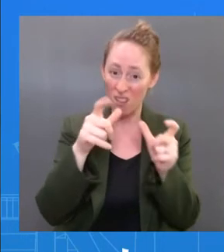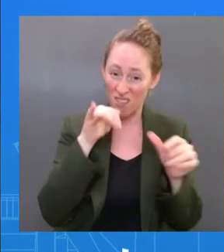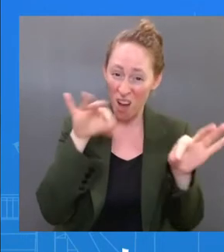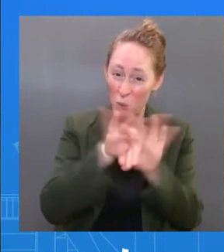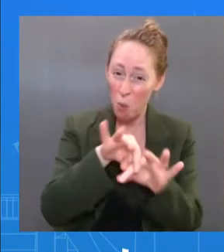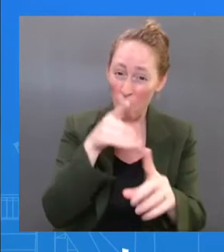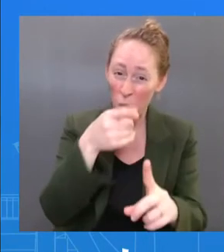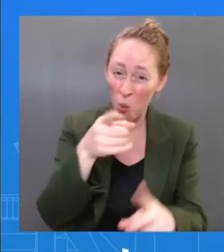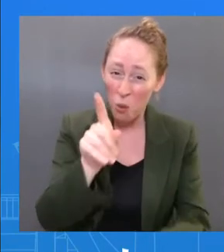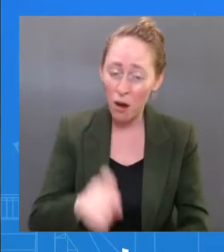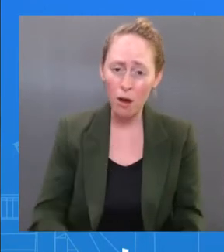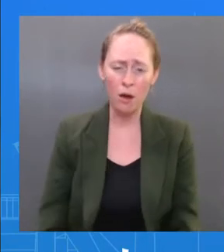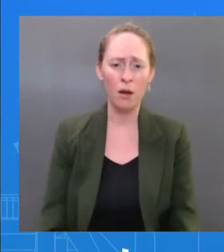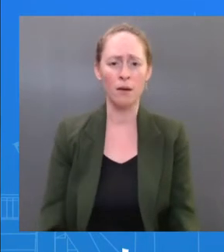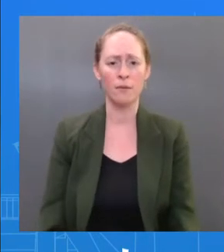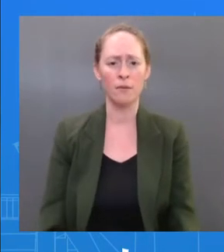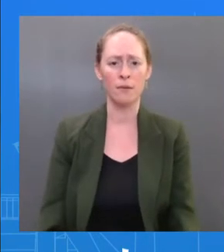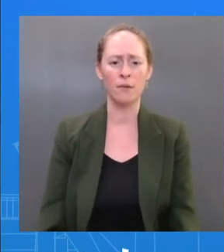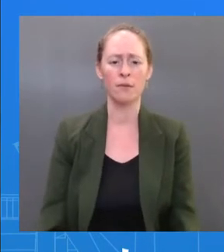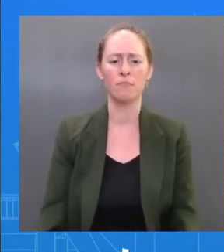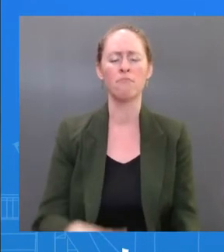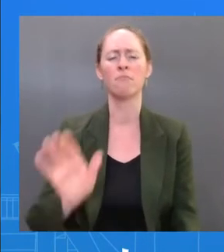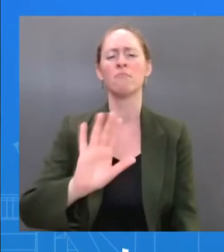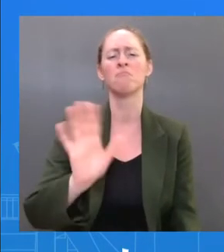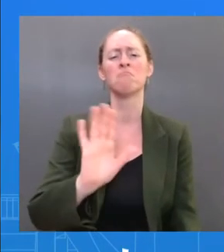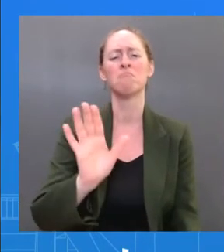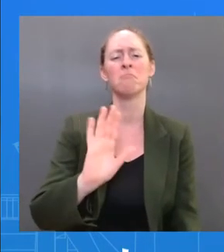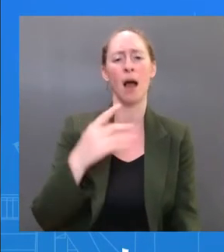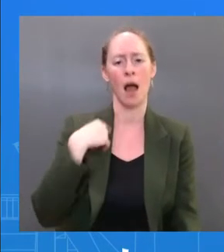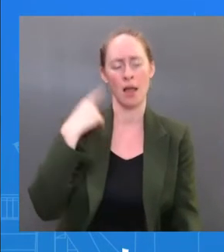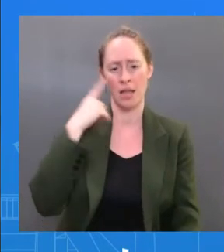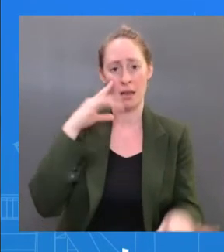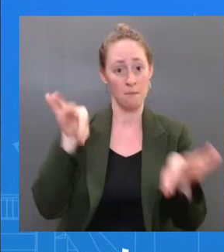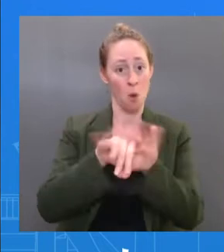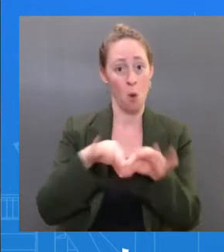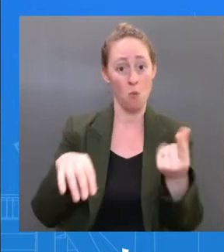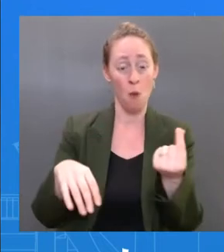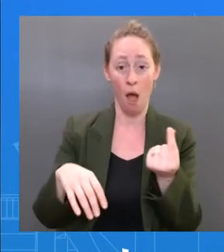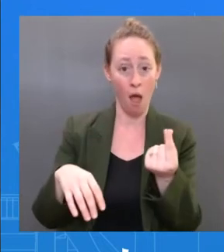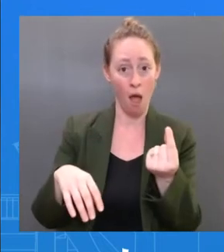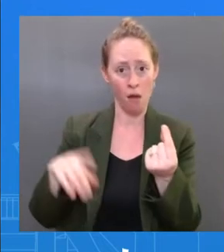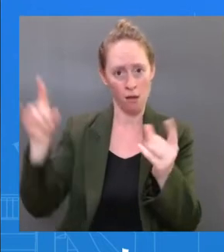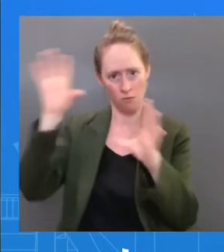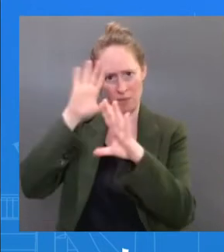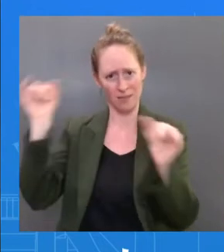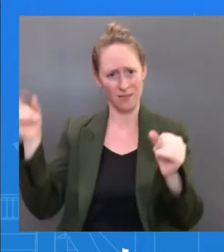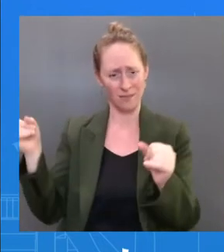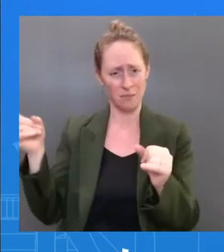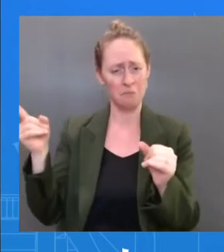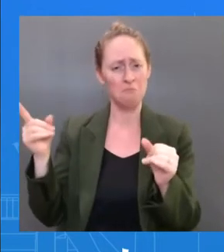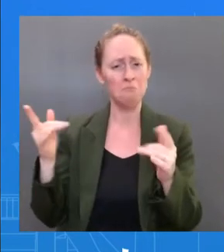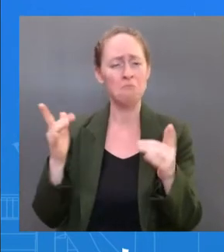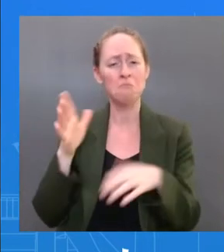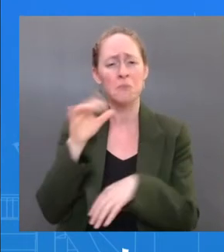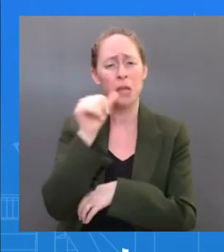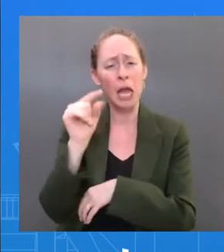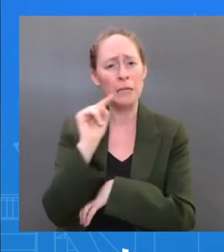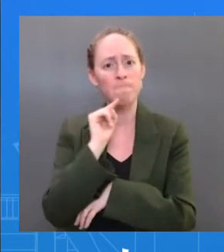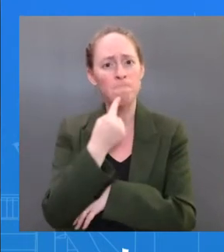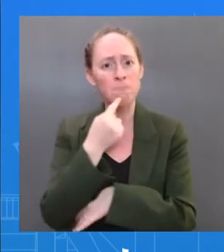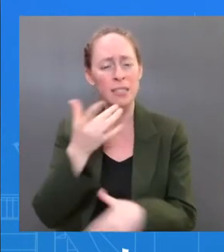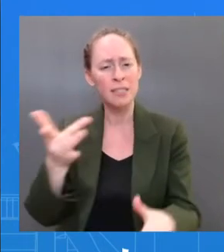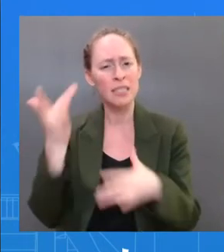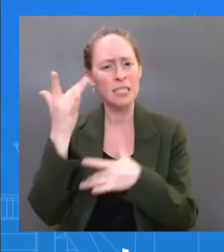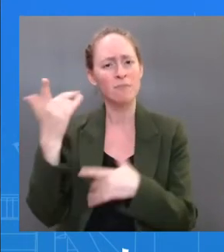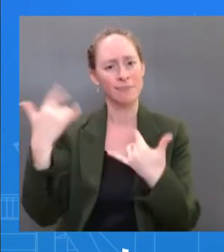symptoms, is that he is working from — from the residents on on behalf of the American people. That's our focus. Look, we knew